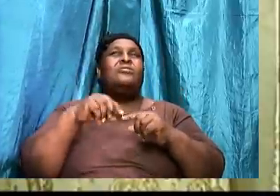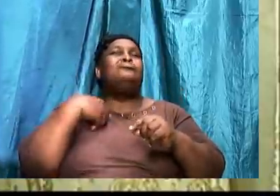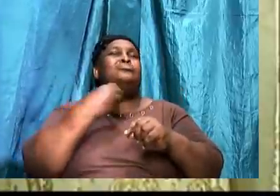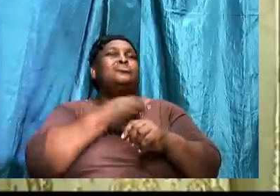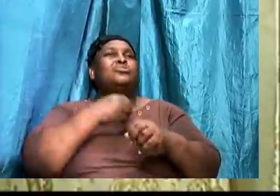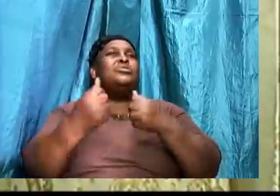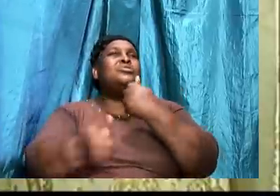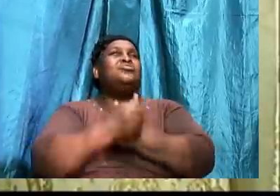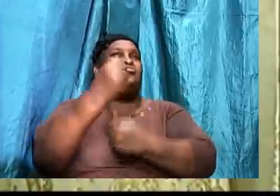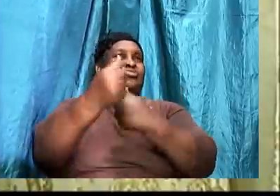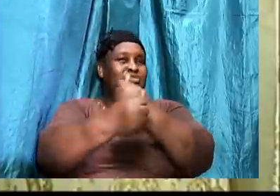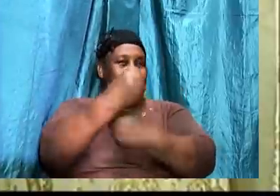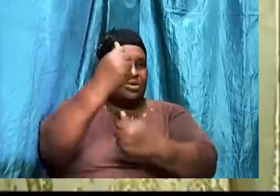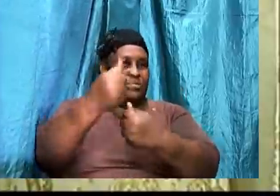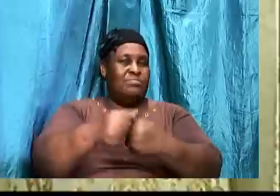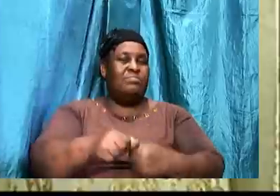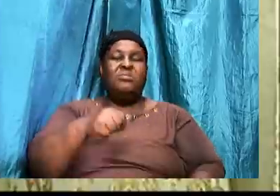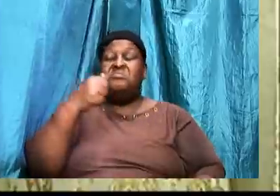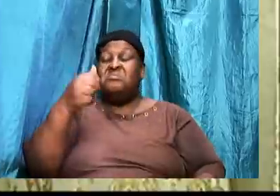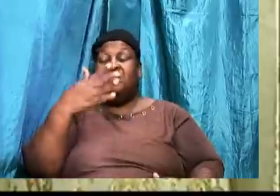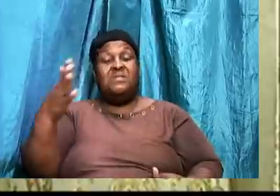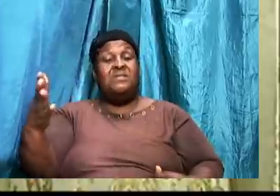other things that he will do.